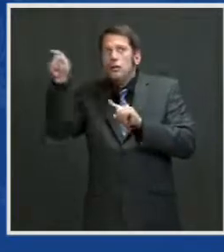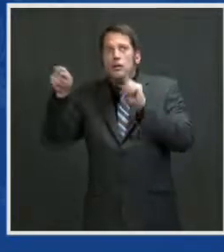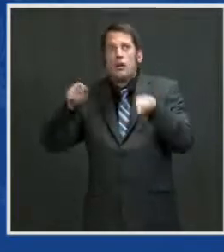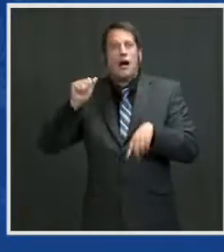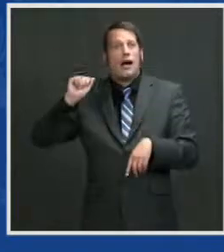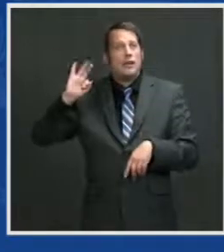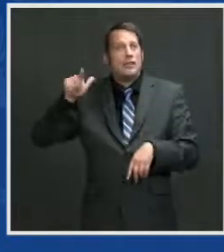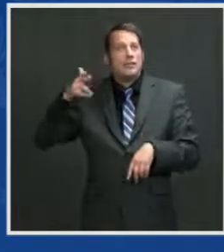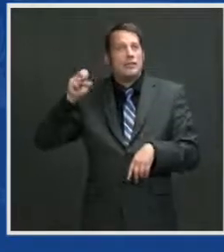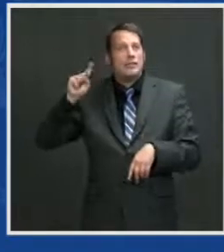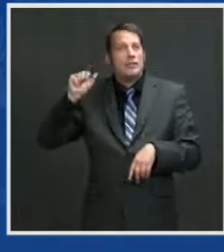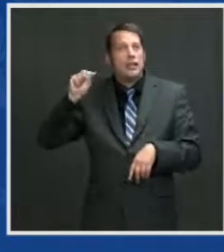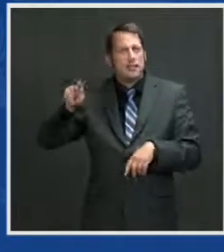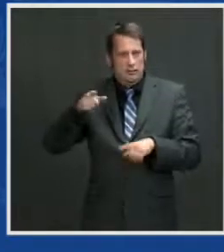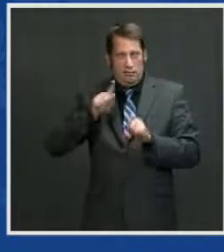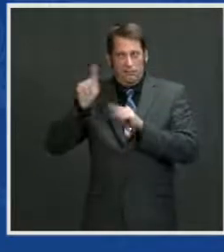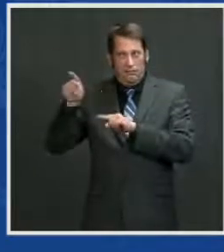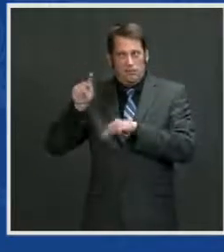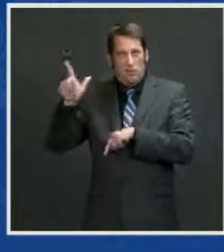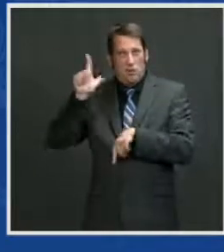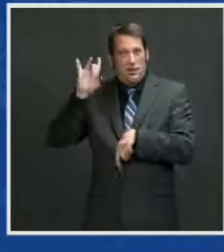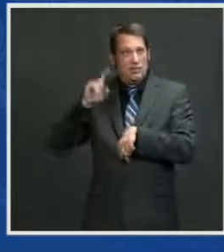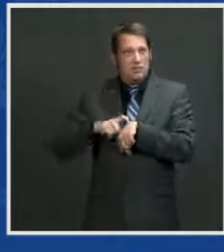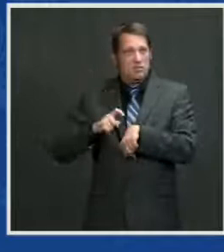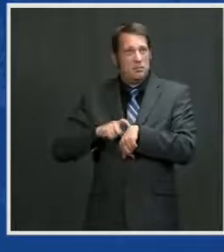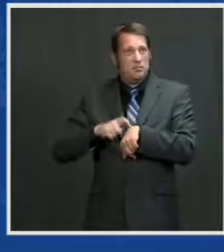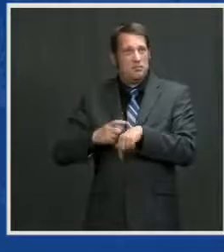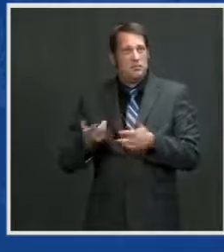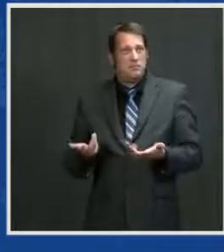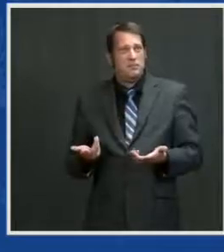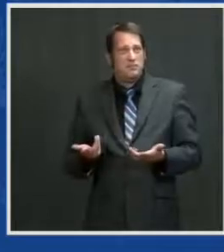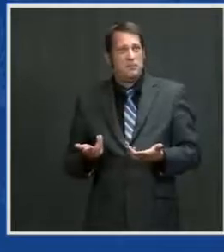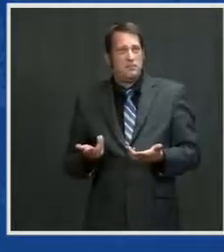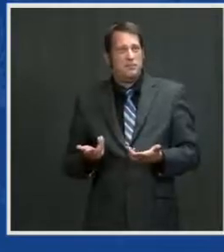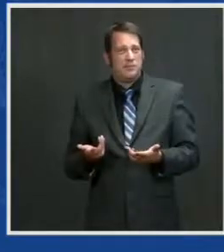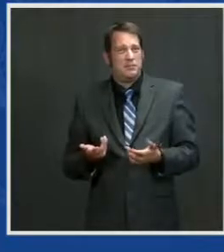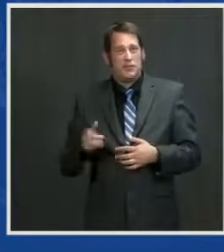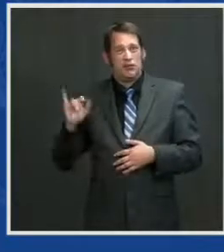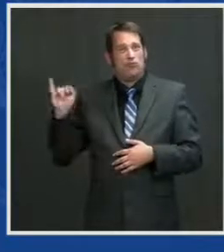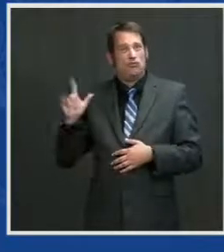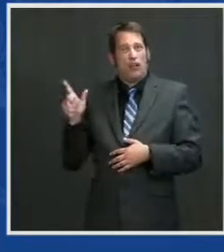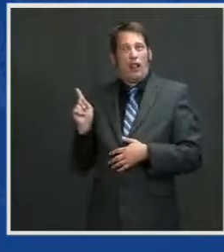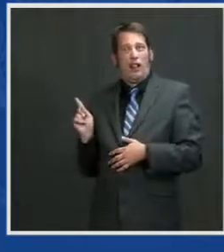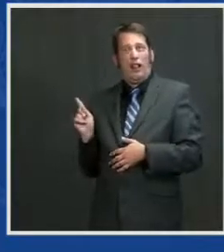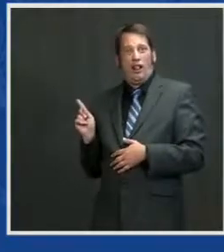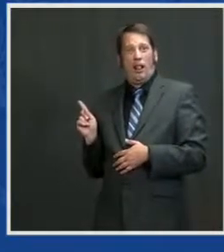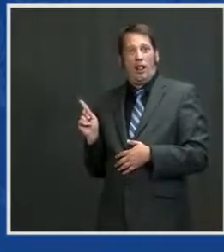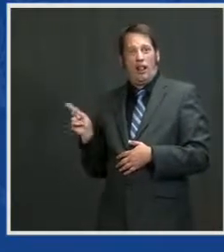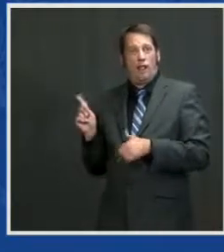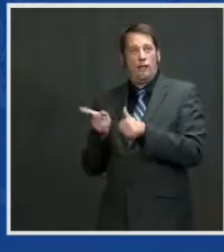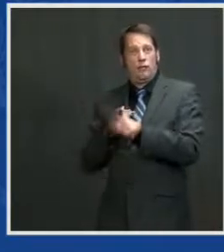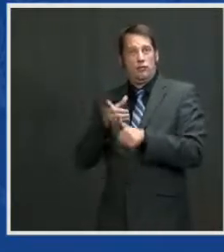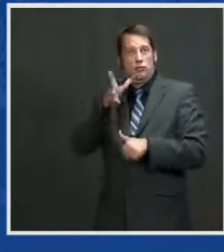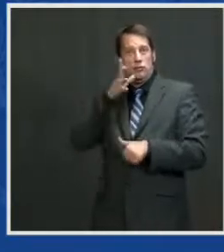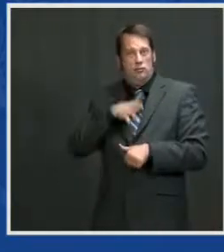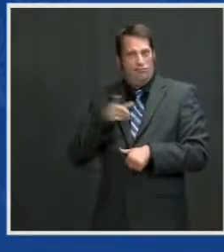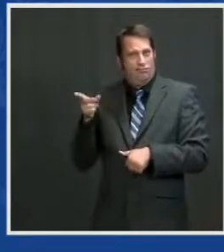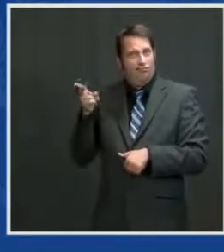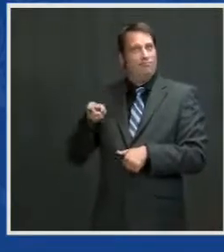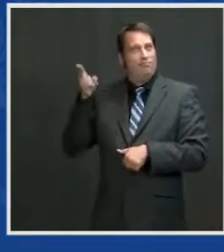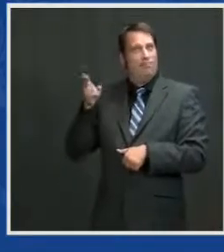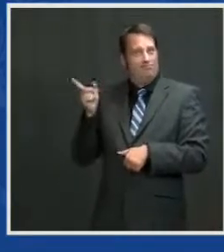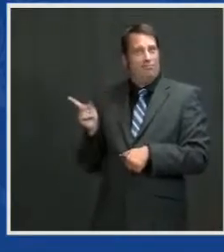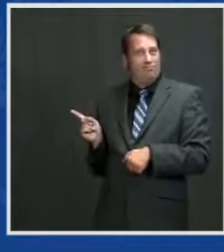think Jill is the only second lady in American history that's gone into a war zone into Baghdad with me as well. You're the